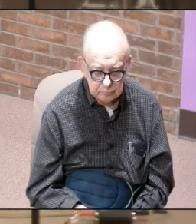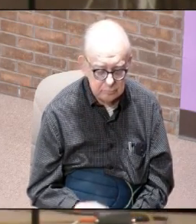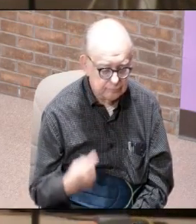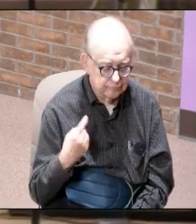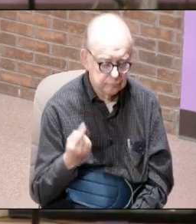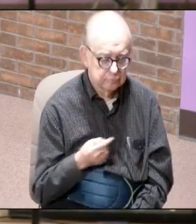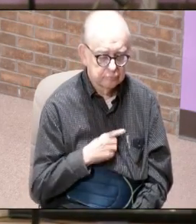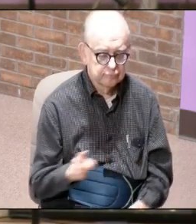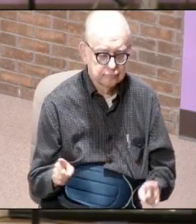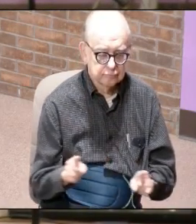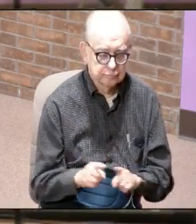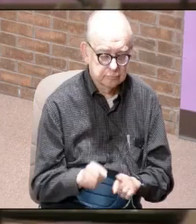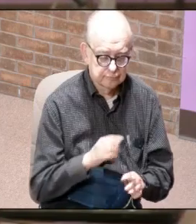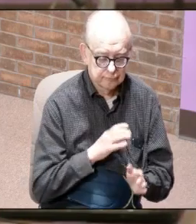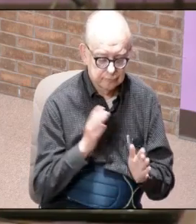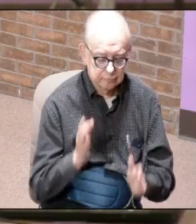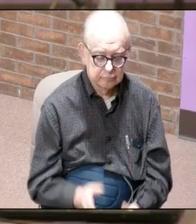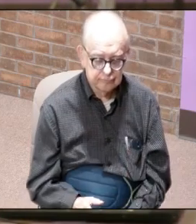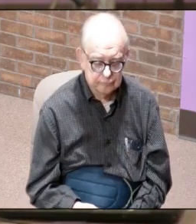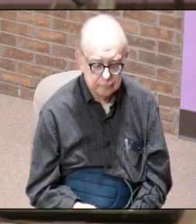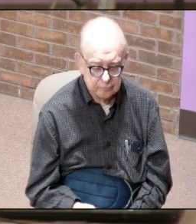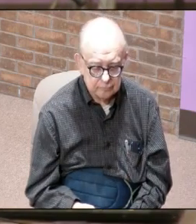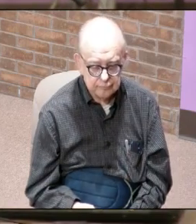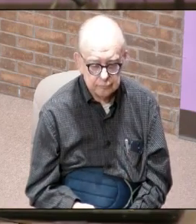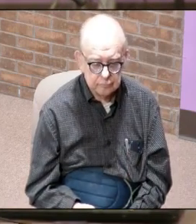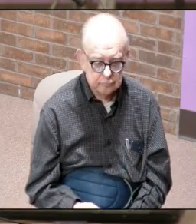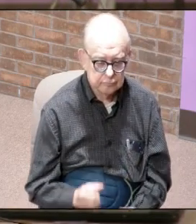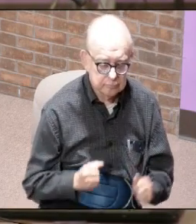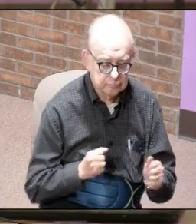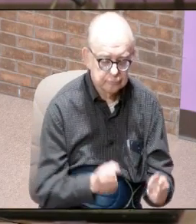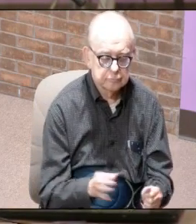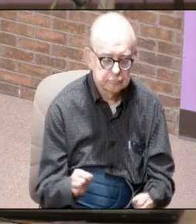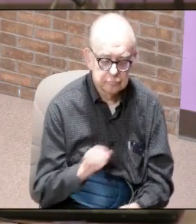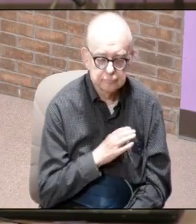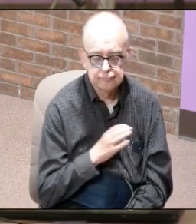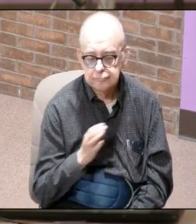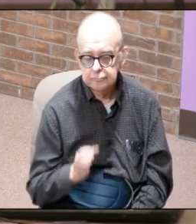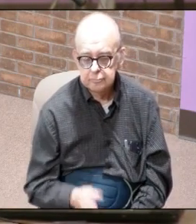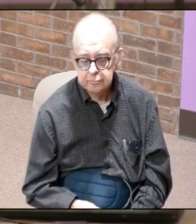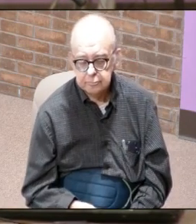we as christians followers of christ